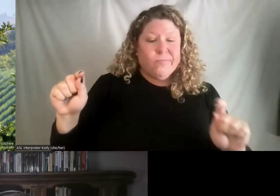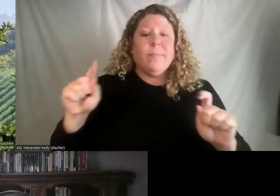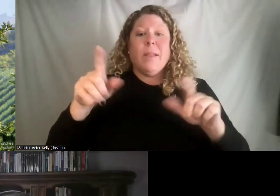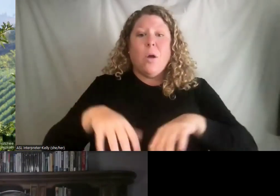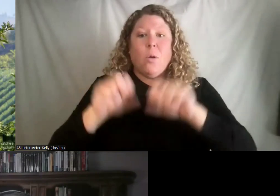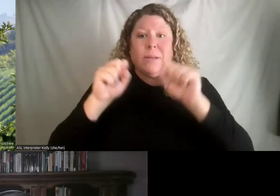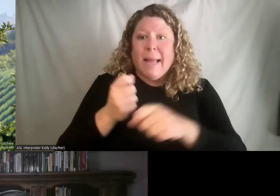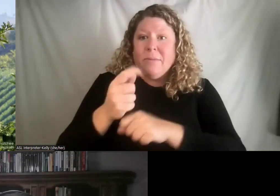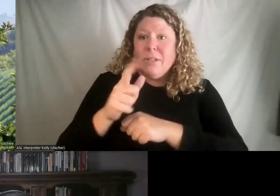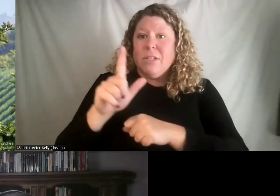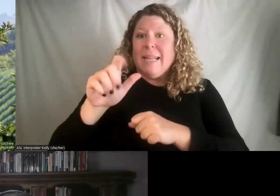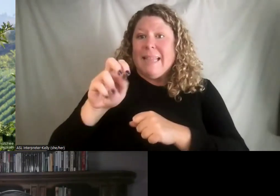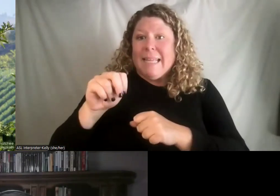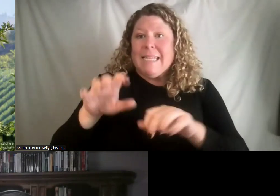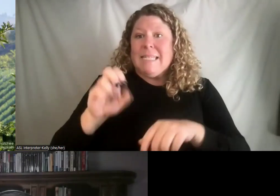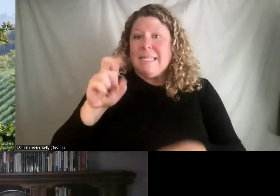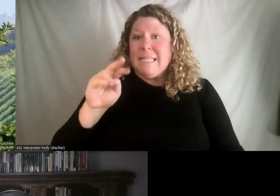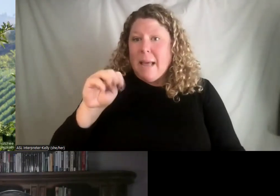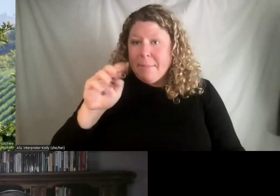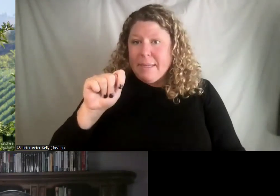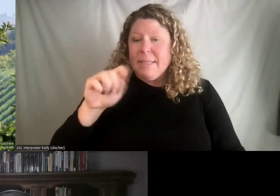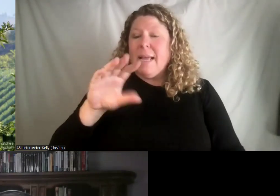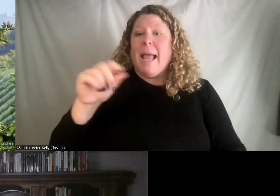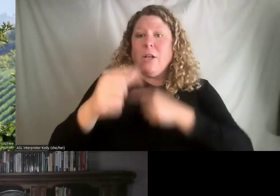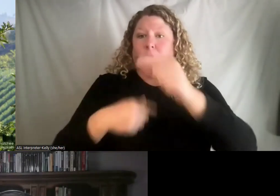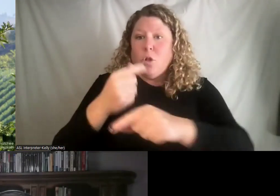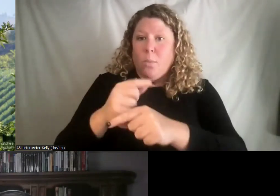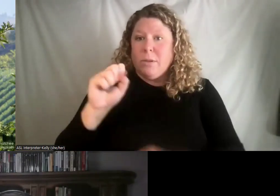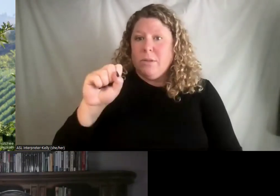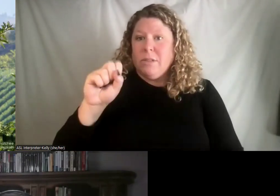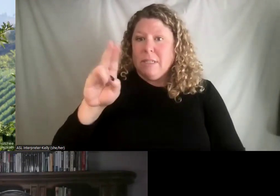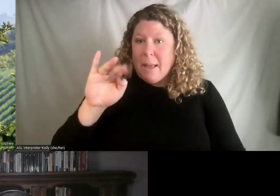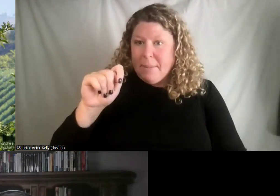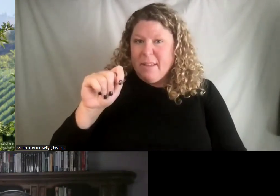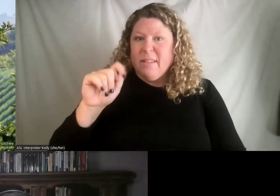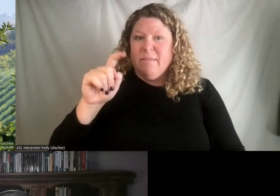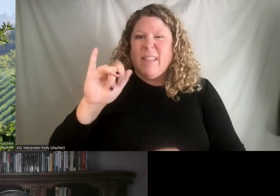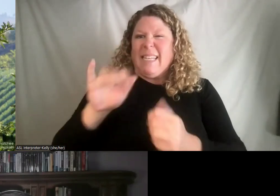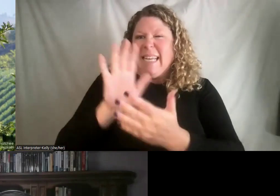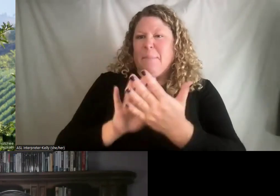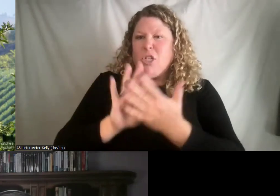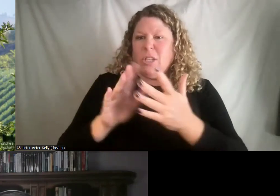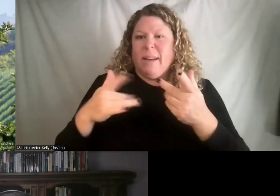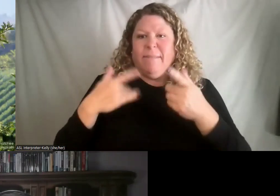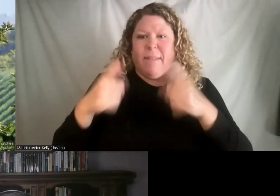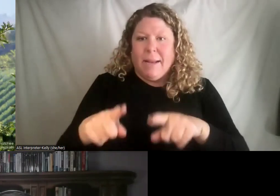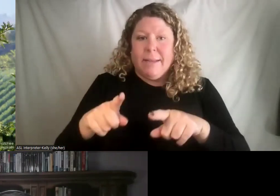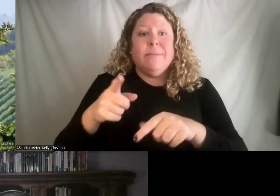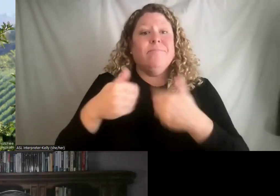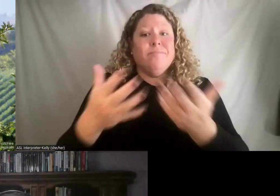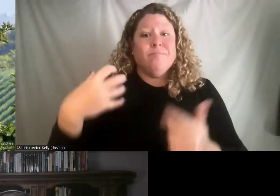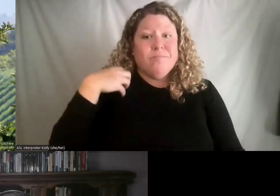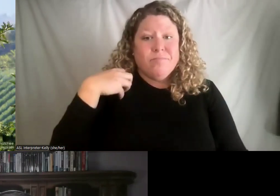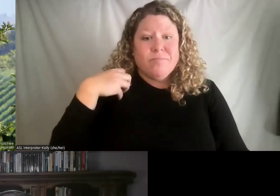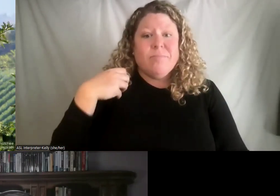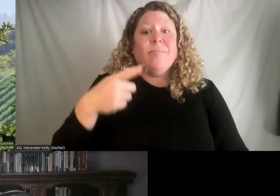and Global Lean Summit, an in-person event, and coaches other lean professionals, and is an Amazon best-selling